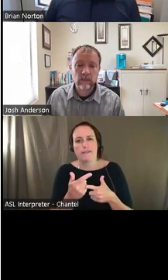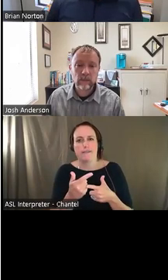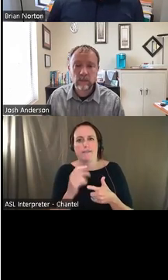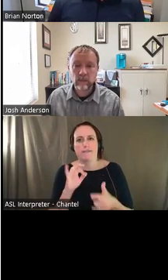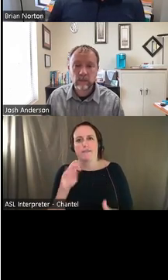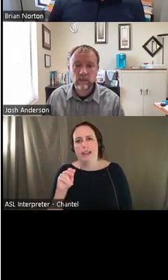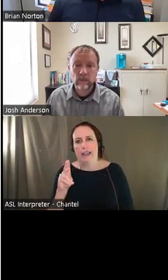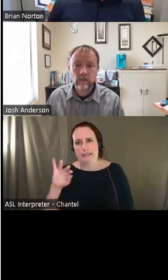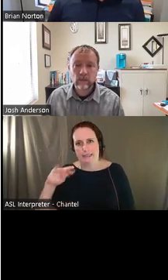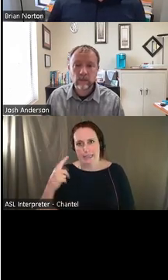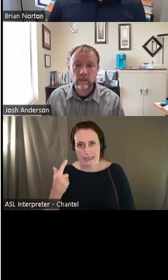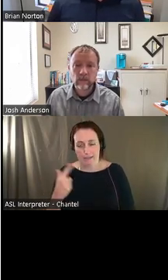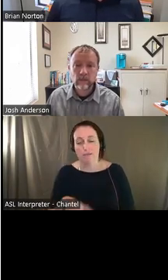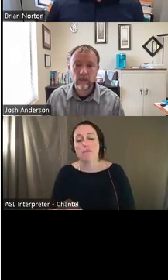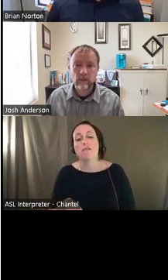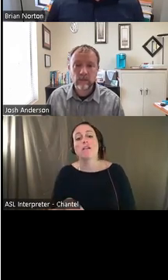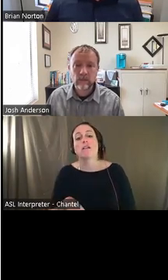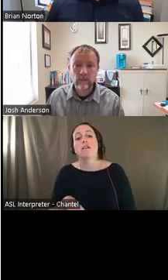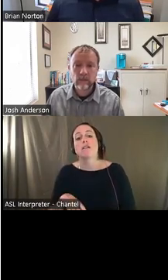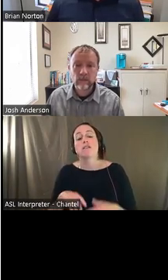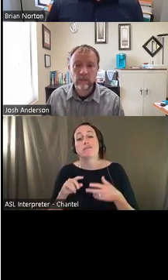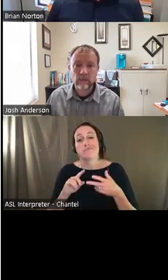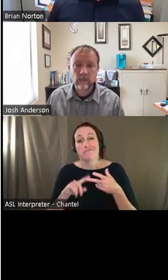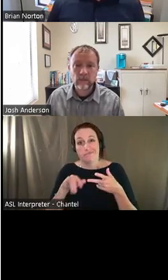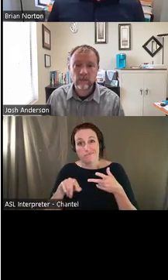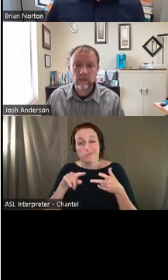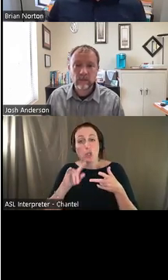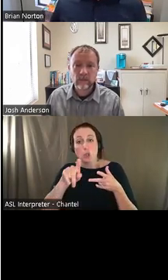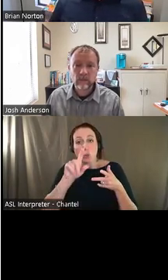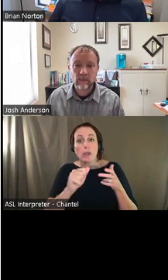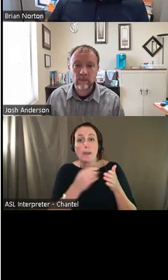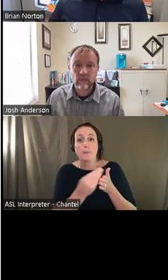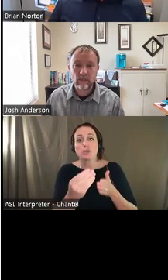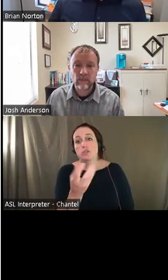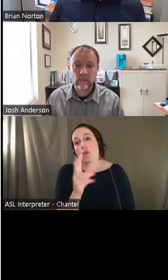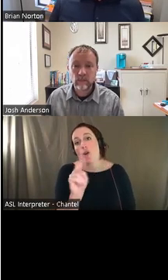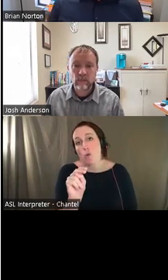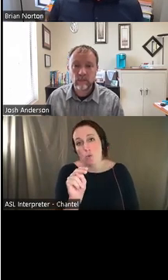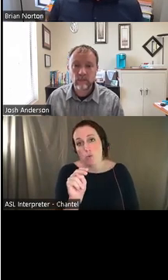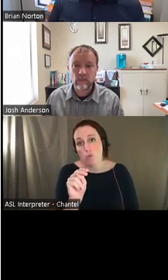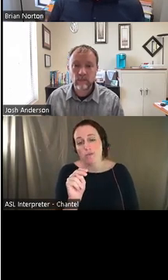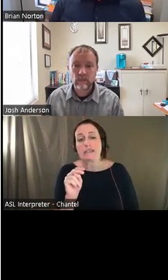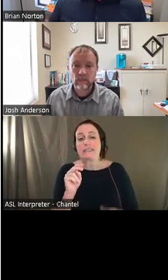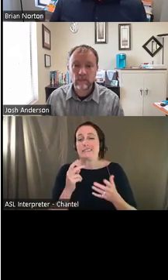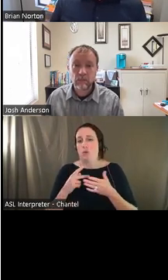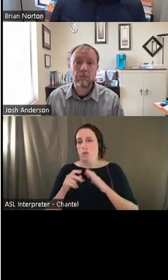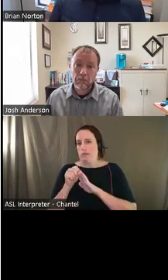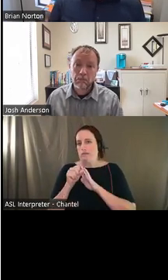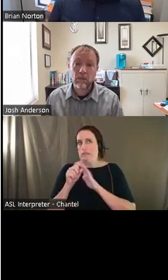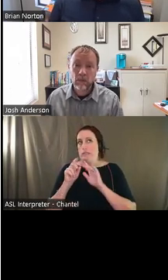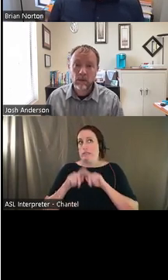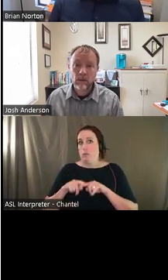alternative financing is a great way for you to be able to purchase your own assistive technology. Those programs vary from state to state on how they operate